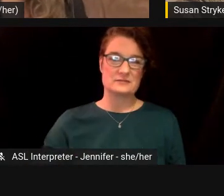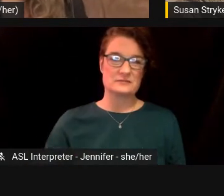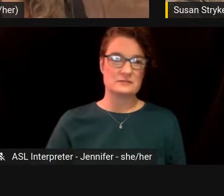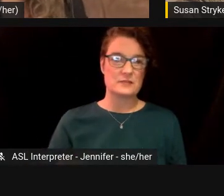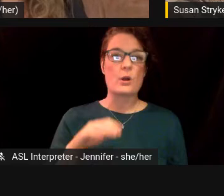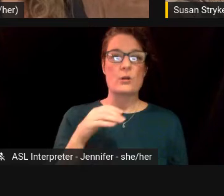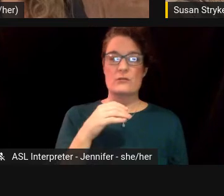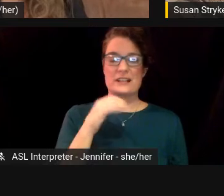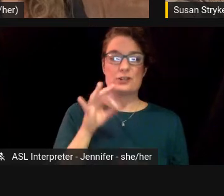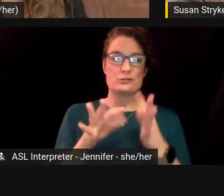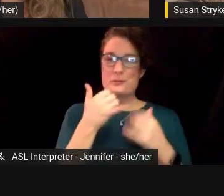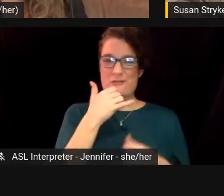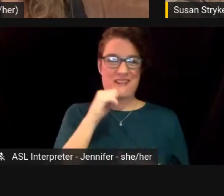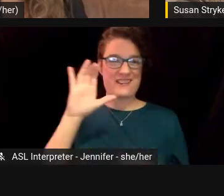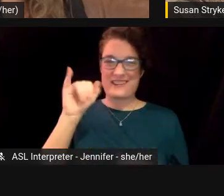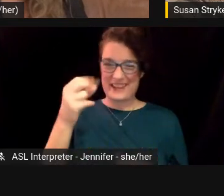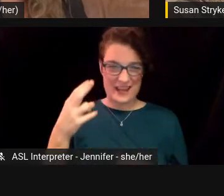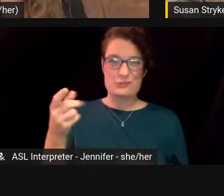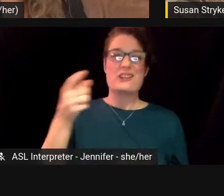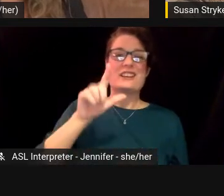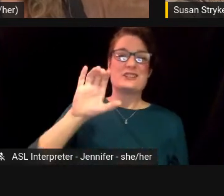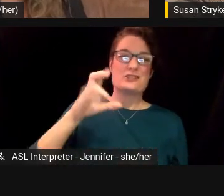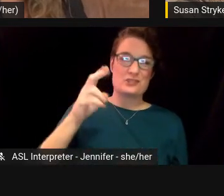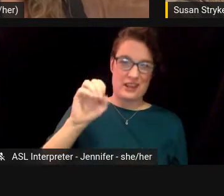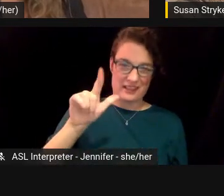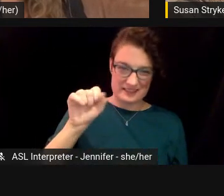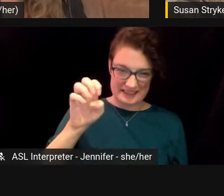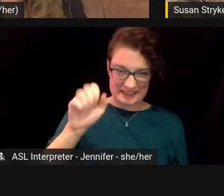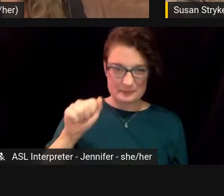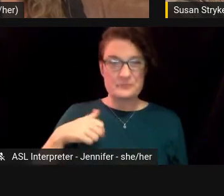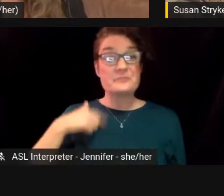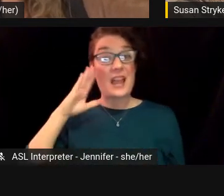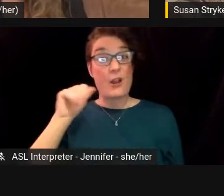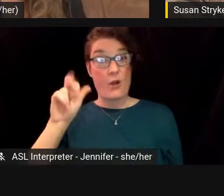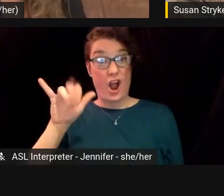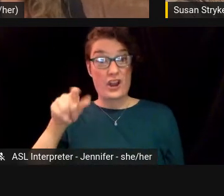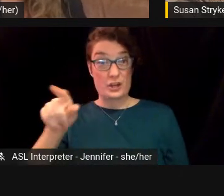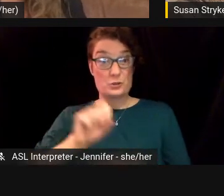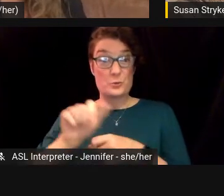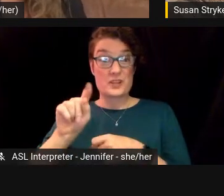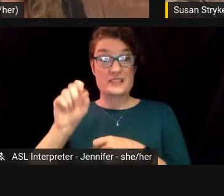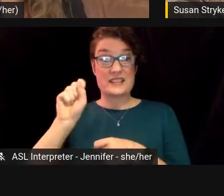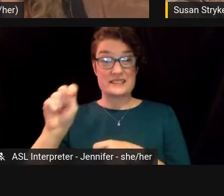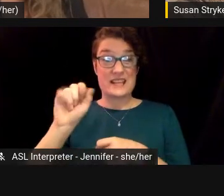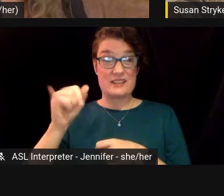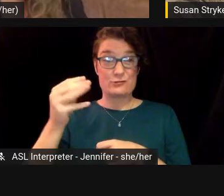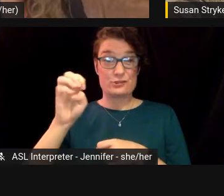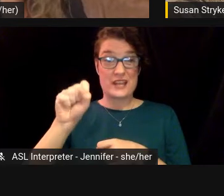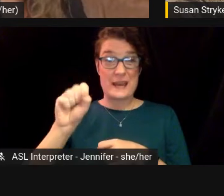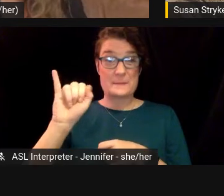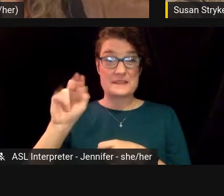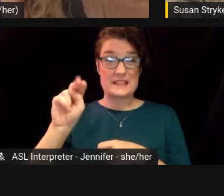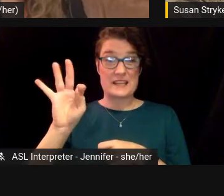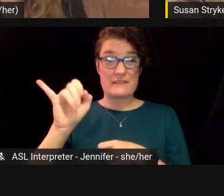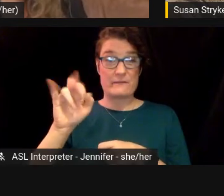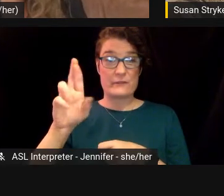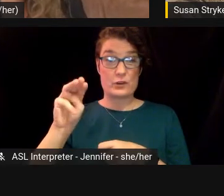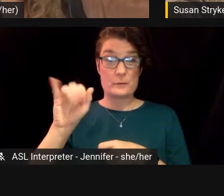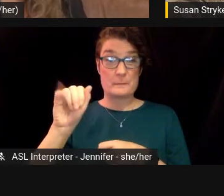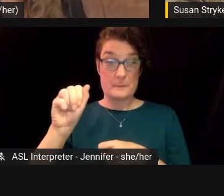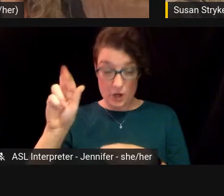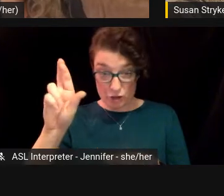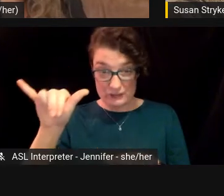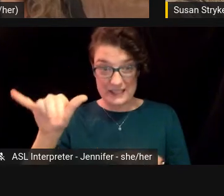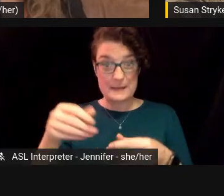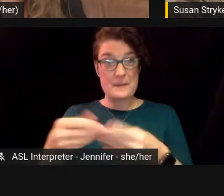Aria, that you worked with St. James Infirmary, like passing out condoms and clean